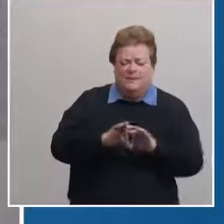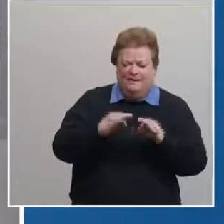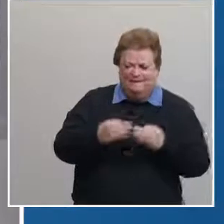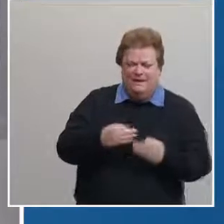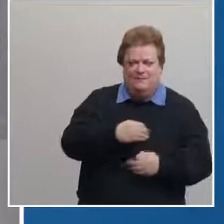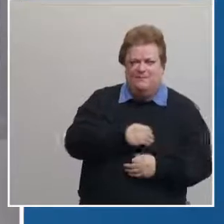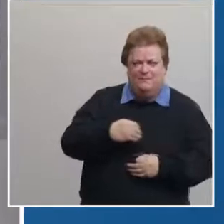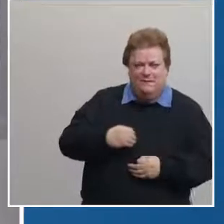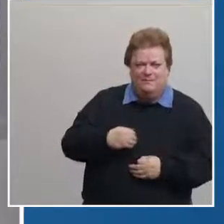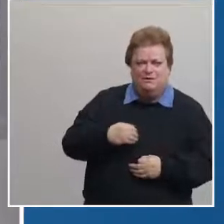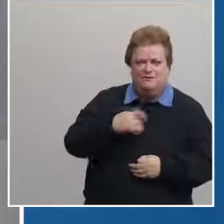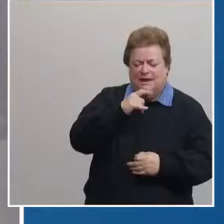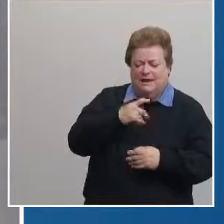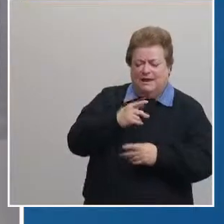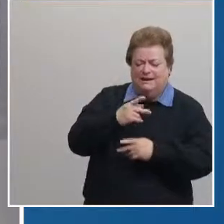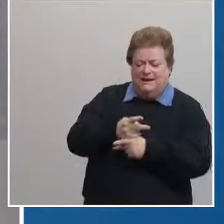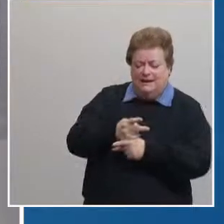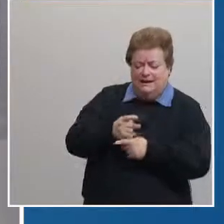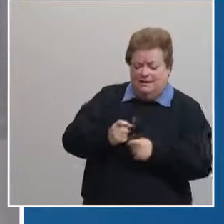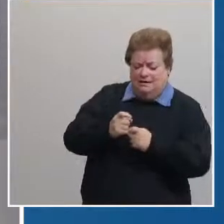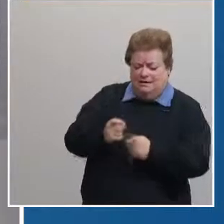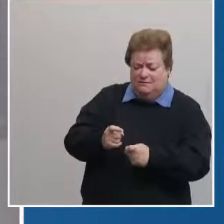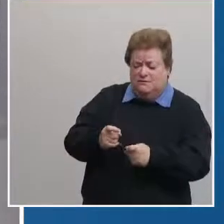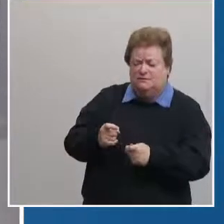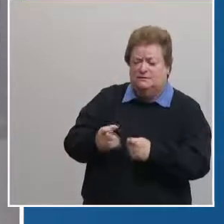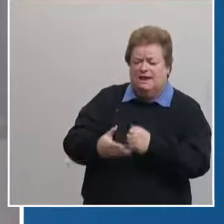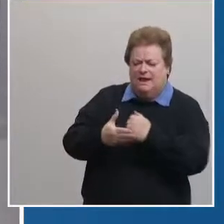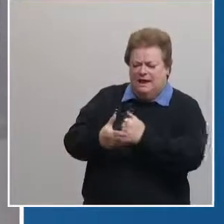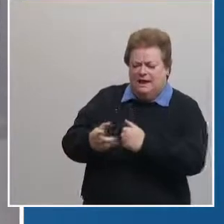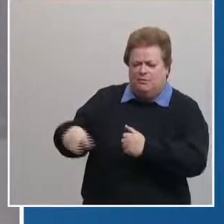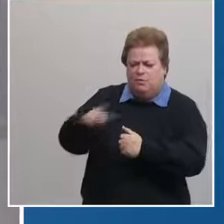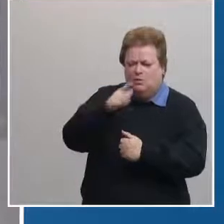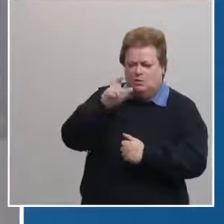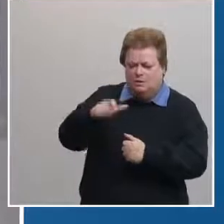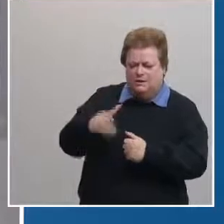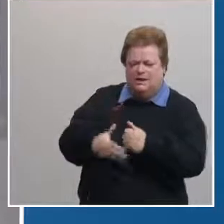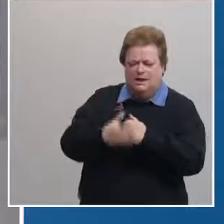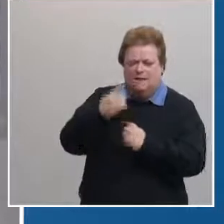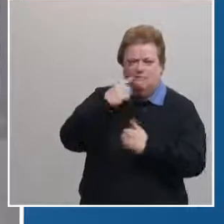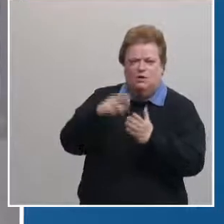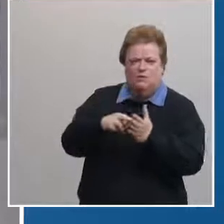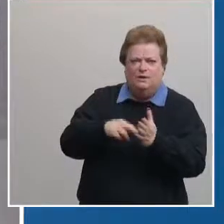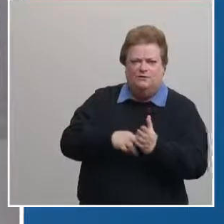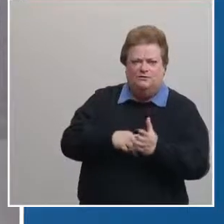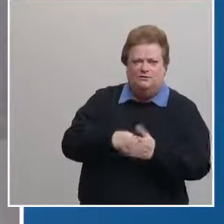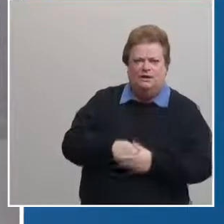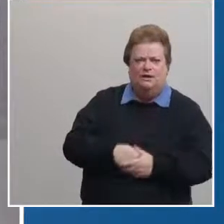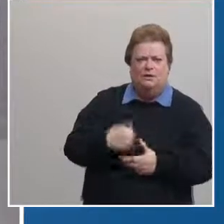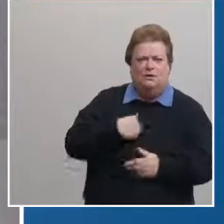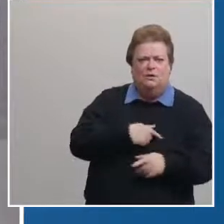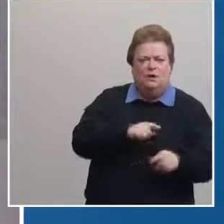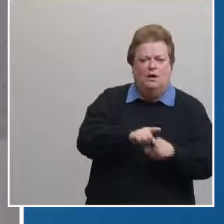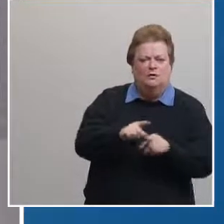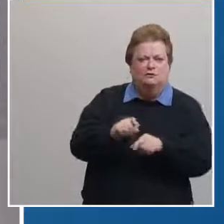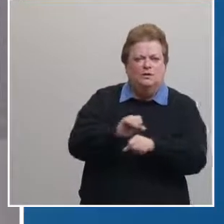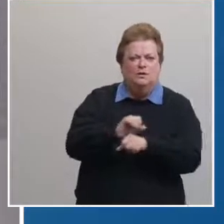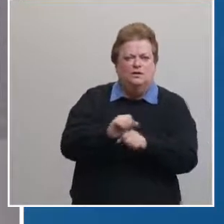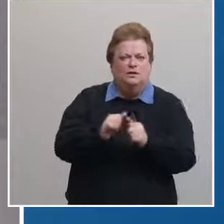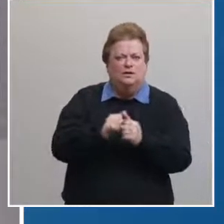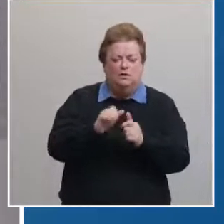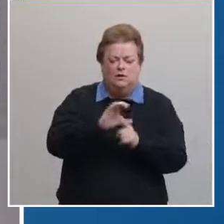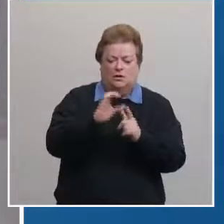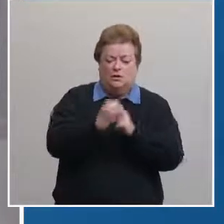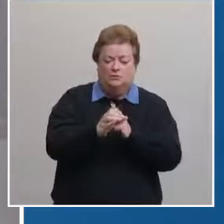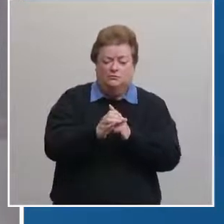encouraged to assist those who need help to register and we've had many calls from them we are also working with our community cultural